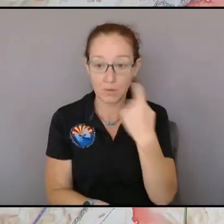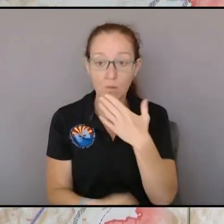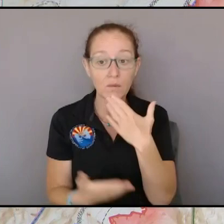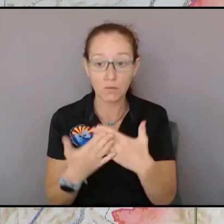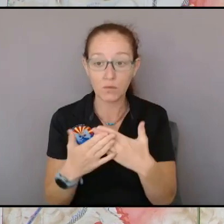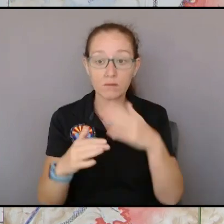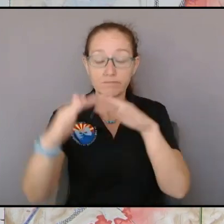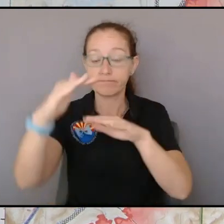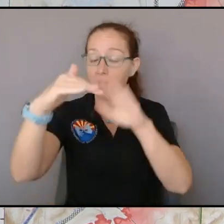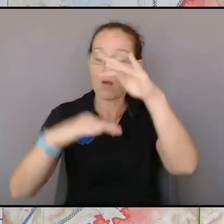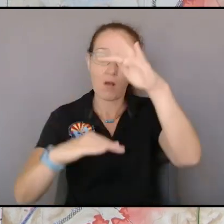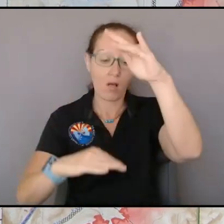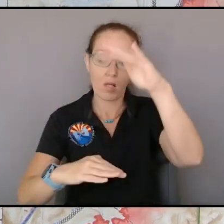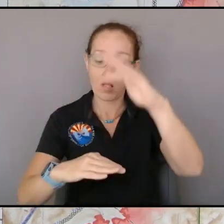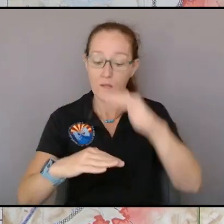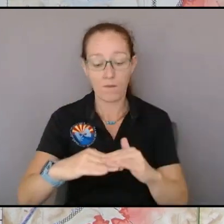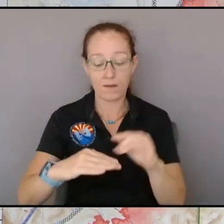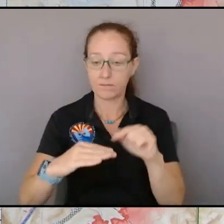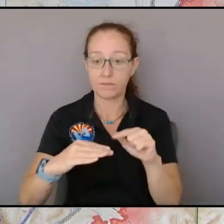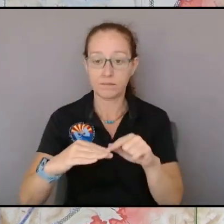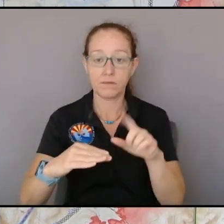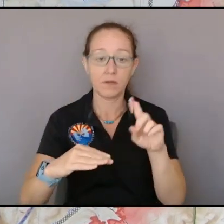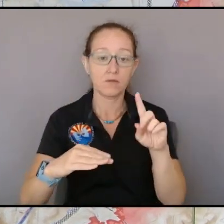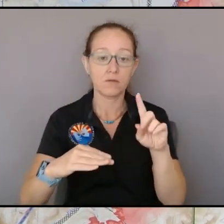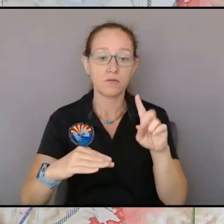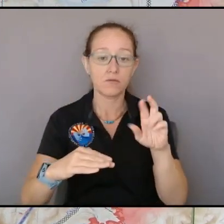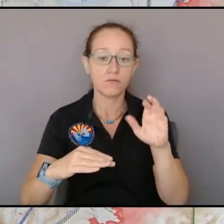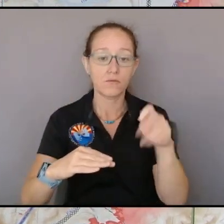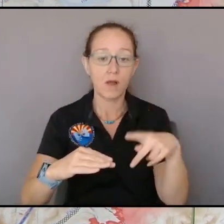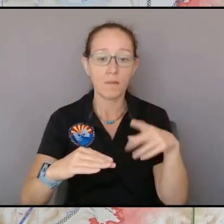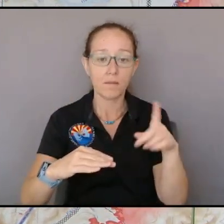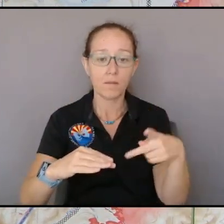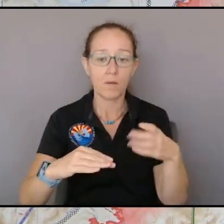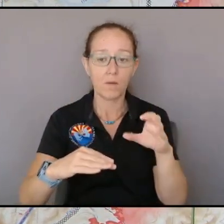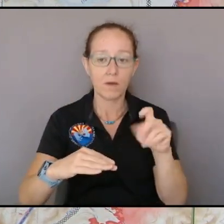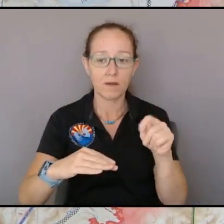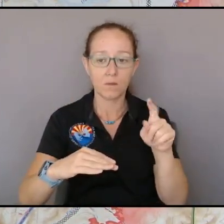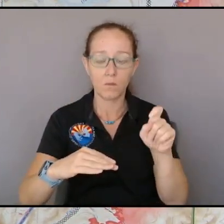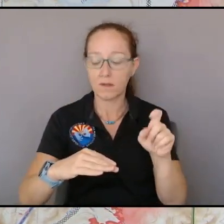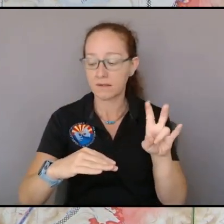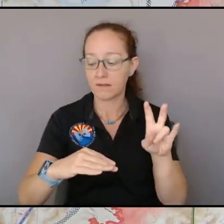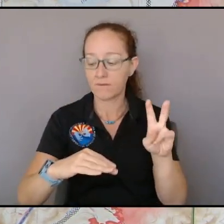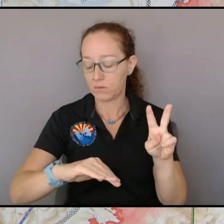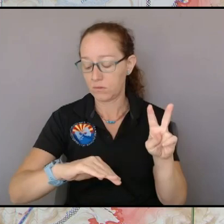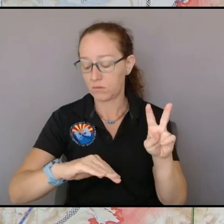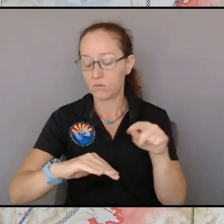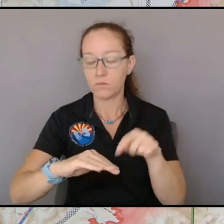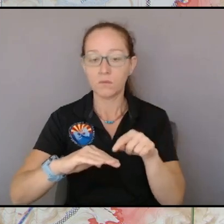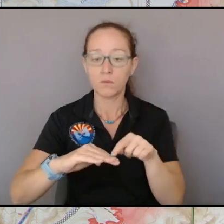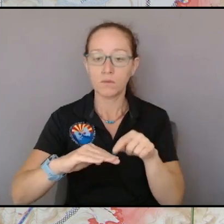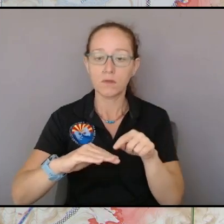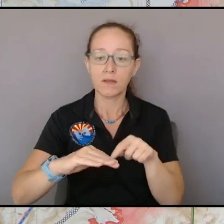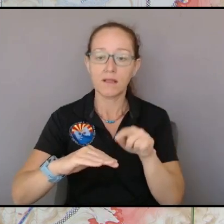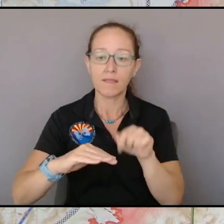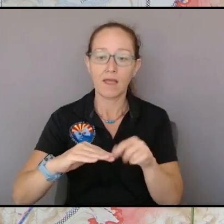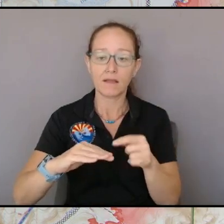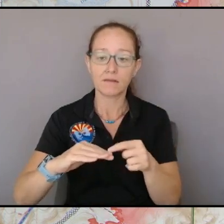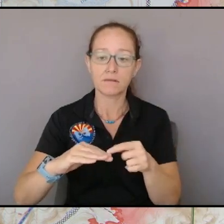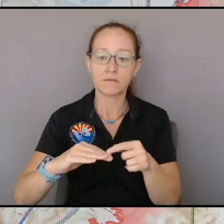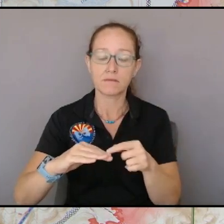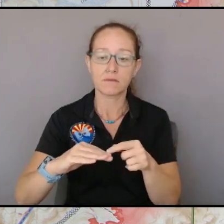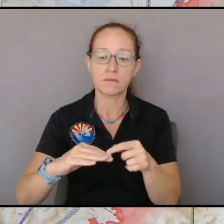to about what we called drop point 172 here which would be opposite of the B009 Alpha Road